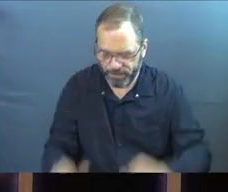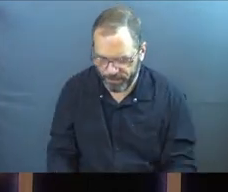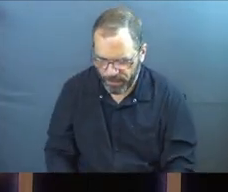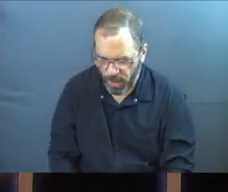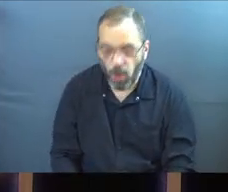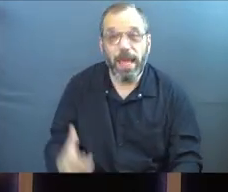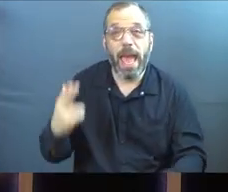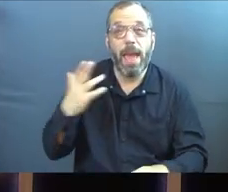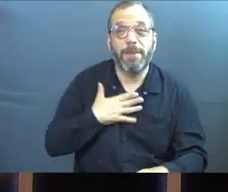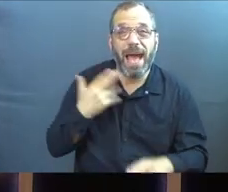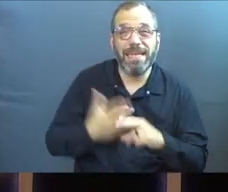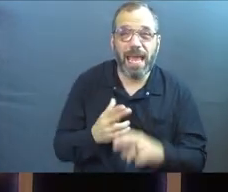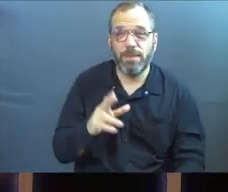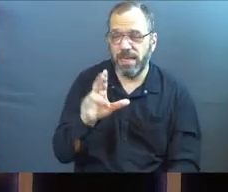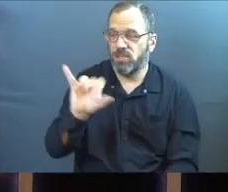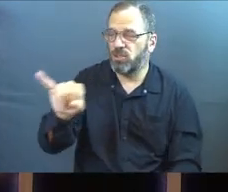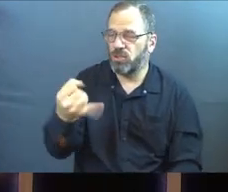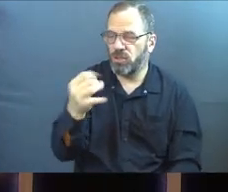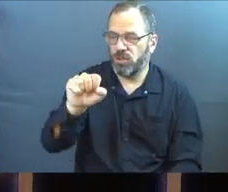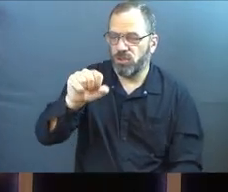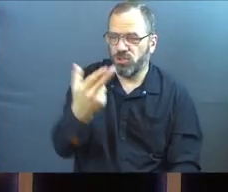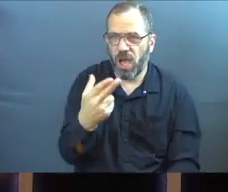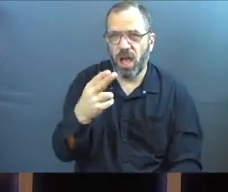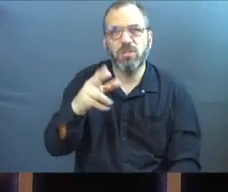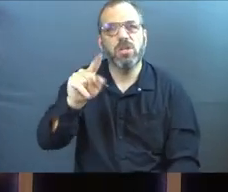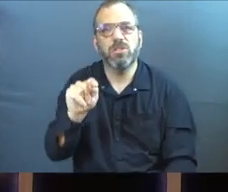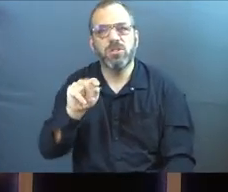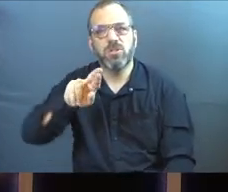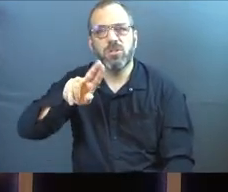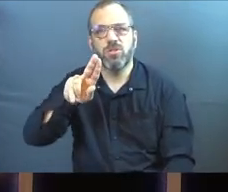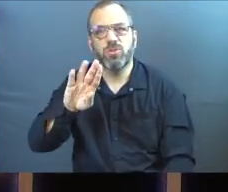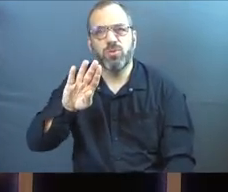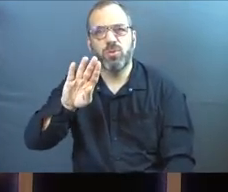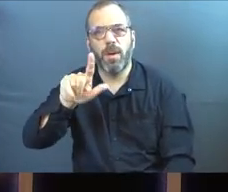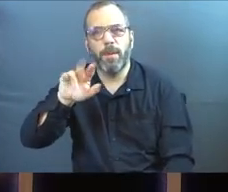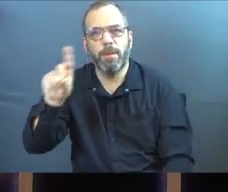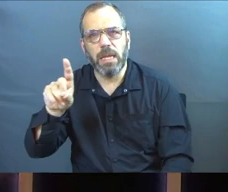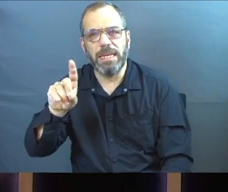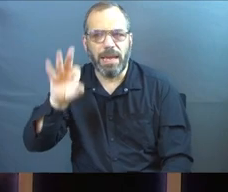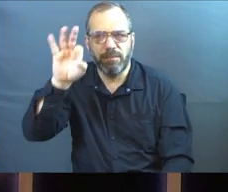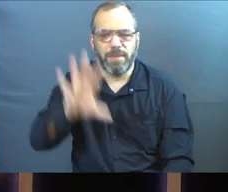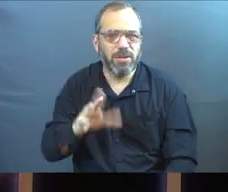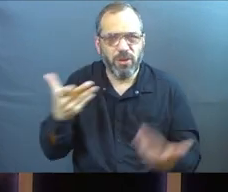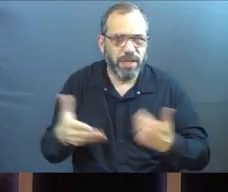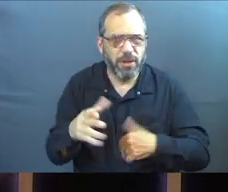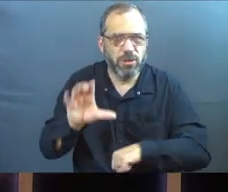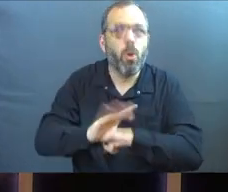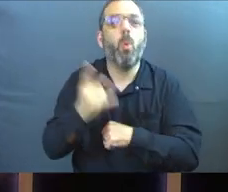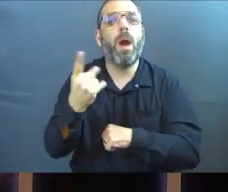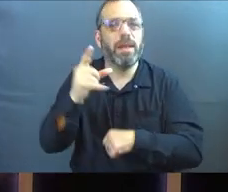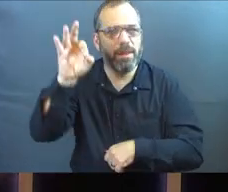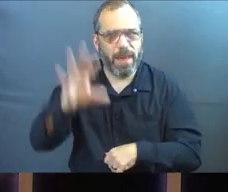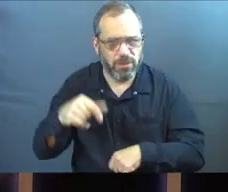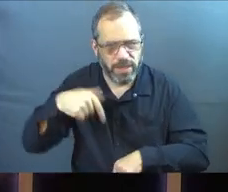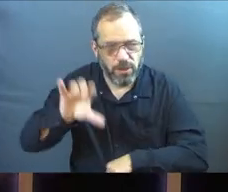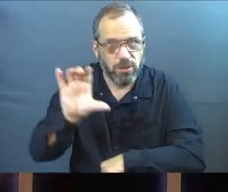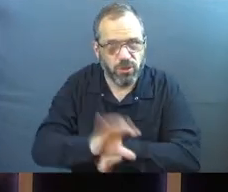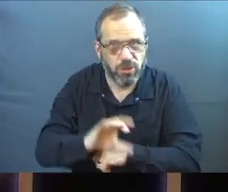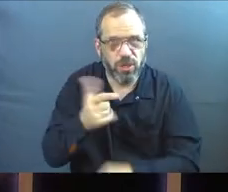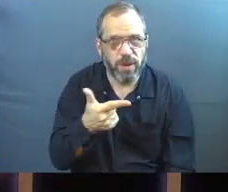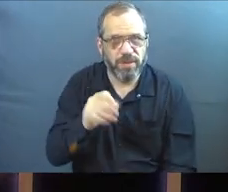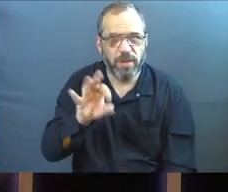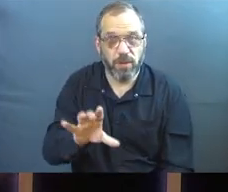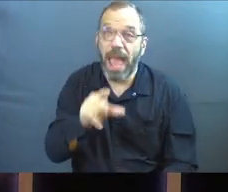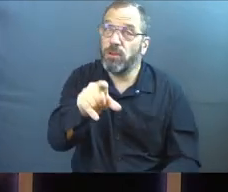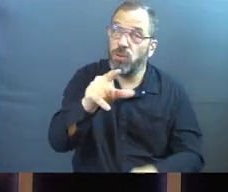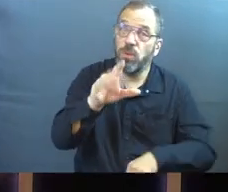My name is Josh Trueblood. I'm one of the pastors here at Grace Fellowship. It's a privilege to be with you guys here today in this service and with you guys